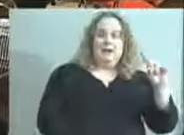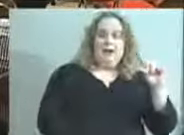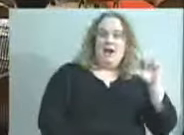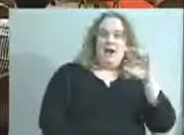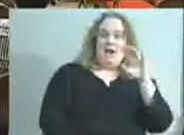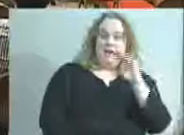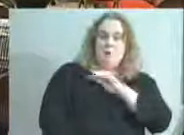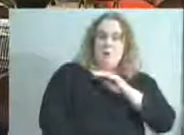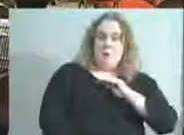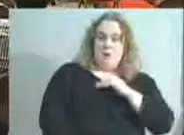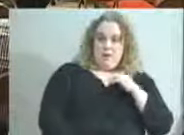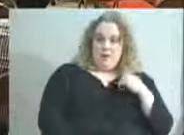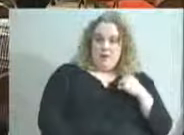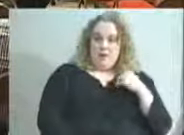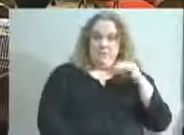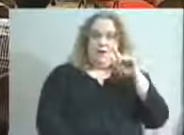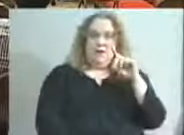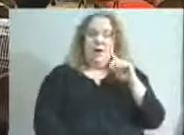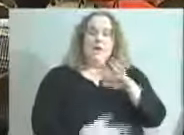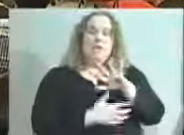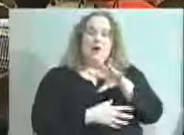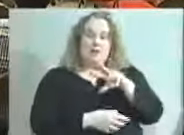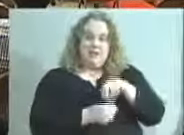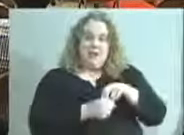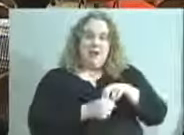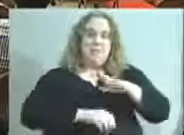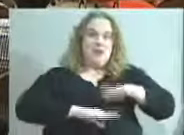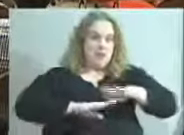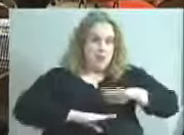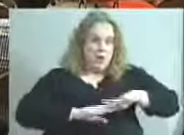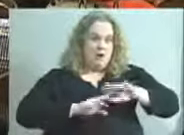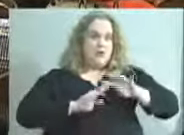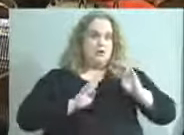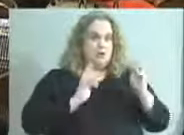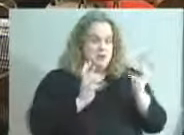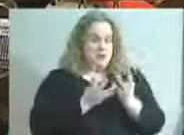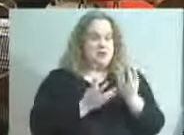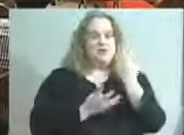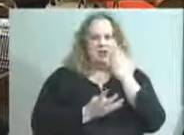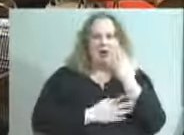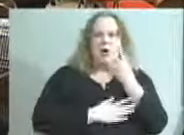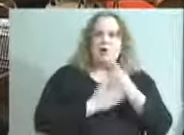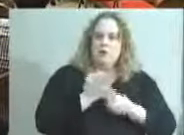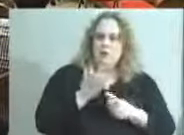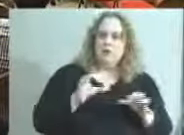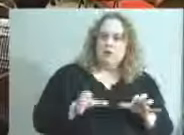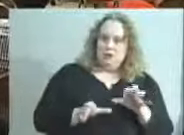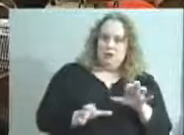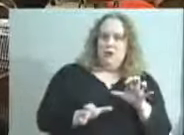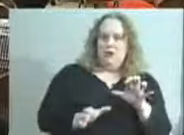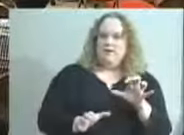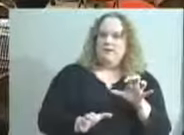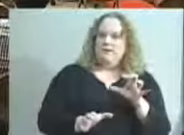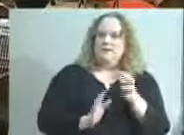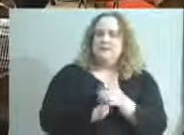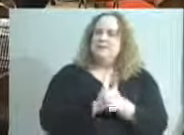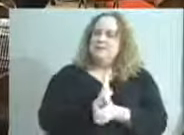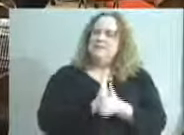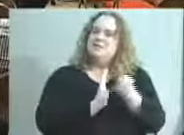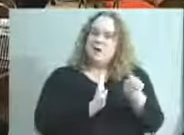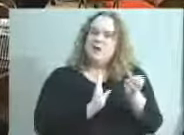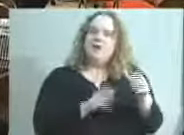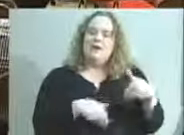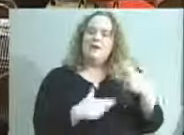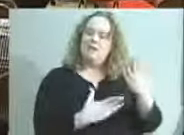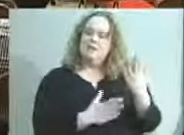Duncan was a part of the drum circle, so she knows what she's doing and where she's coming from, so, you know, cut her a little bit of